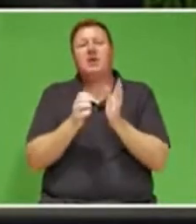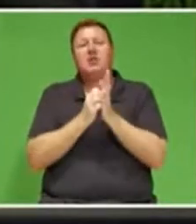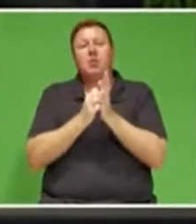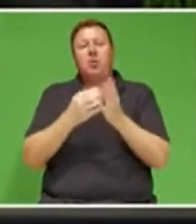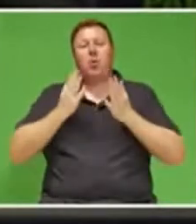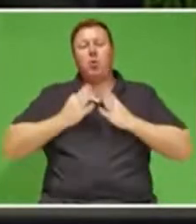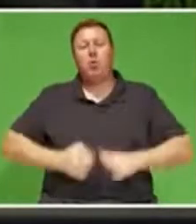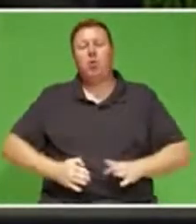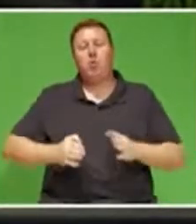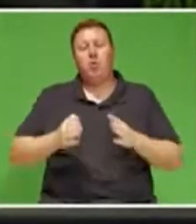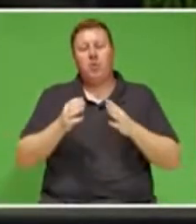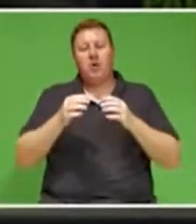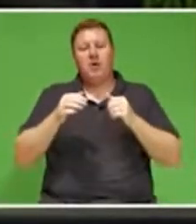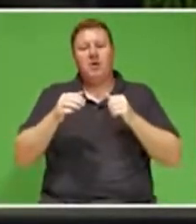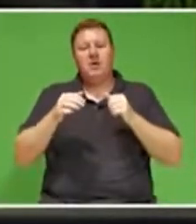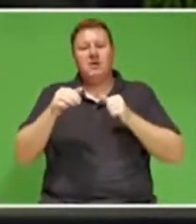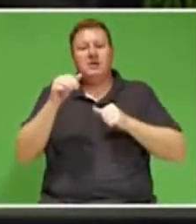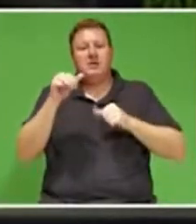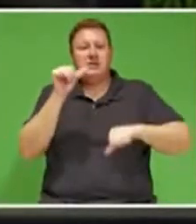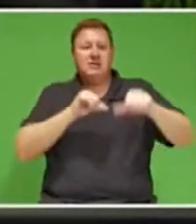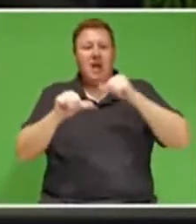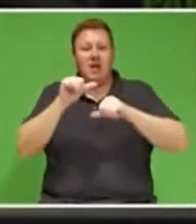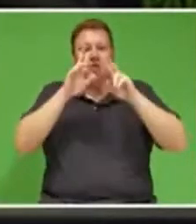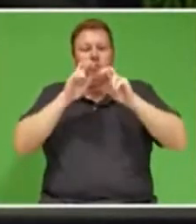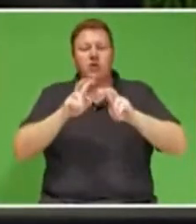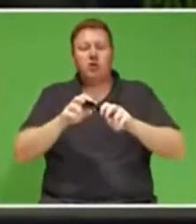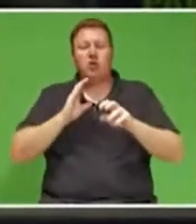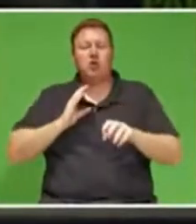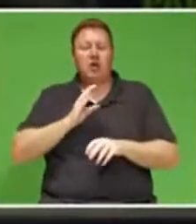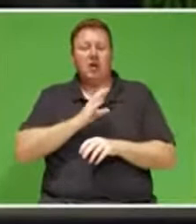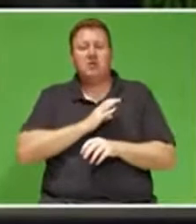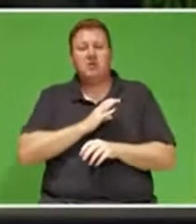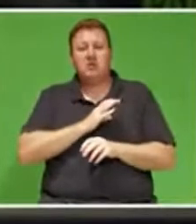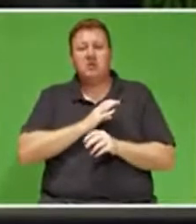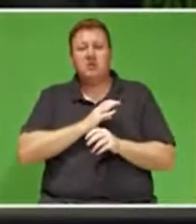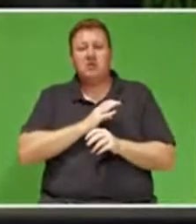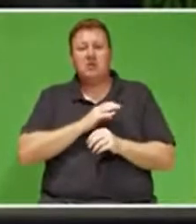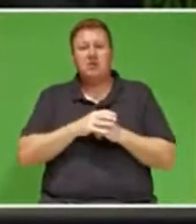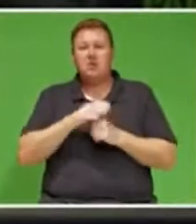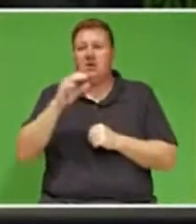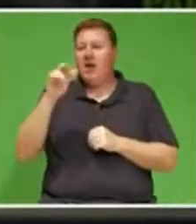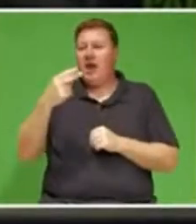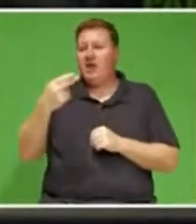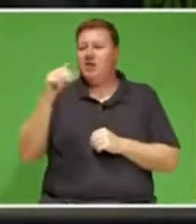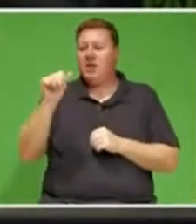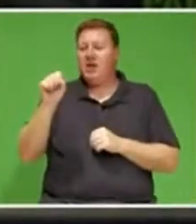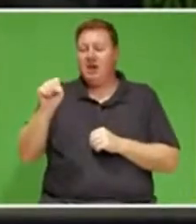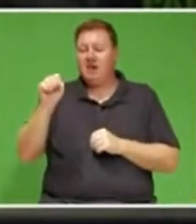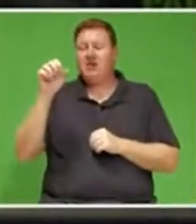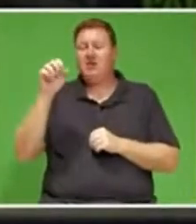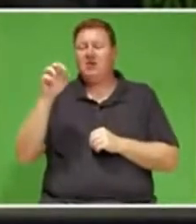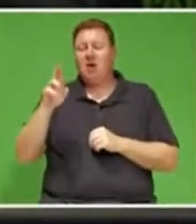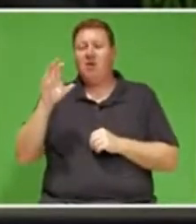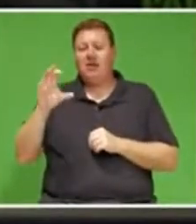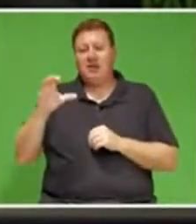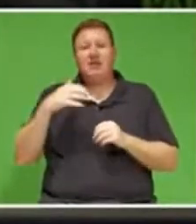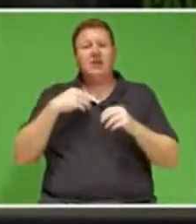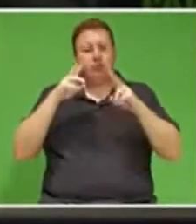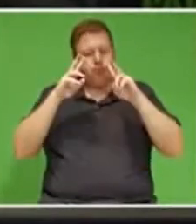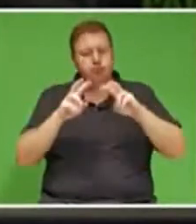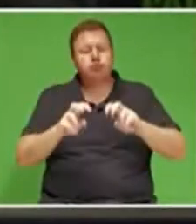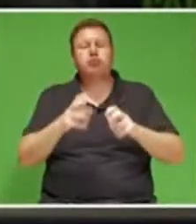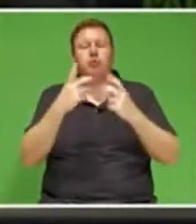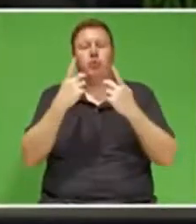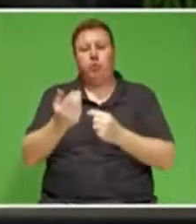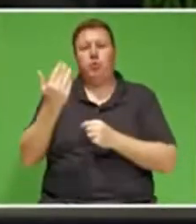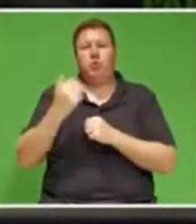Council, the HSRC, to conduct these audits. We said in the State of the Nation address last week